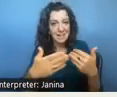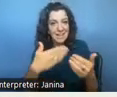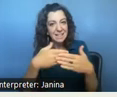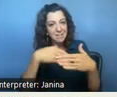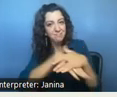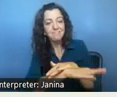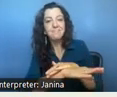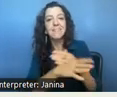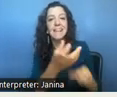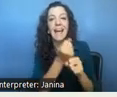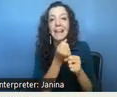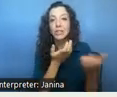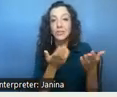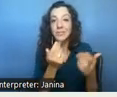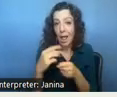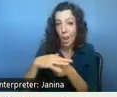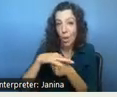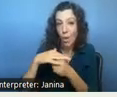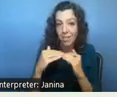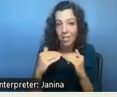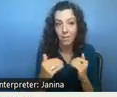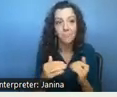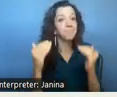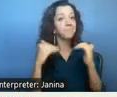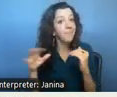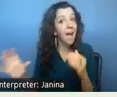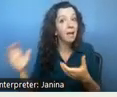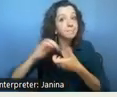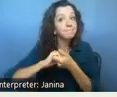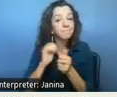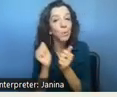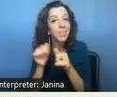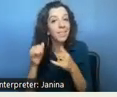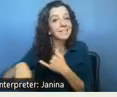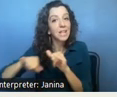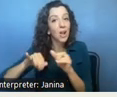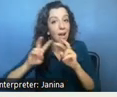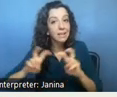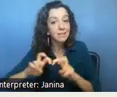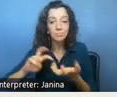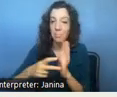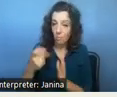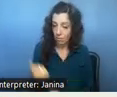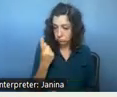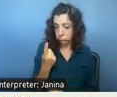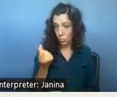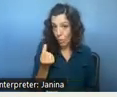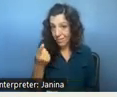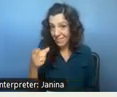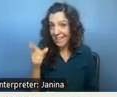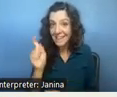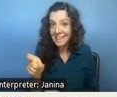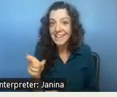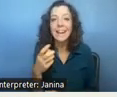local level along with a standardized assessment so that people can have an understanding of what their needs are and where they may be